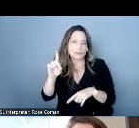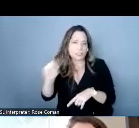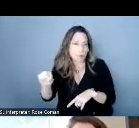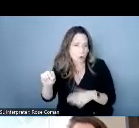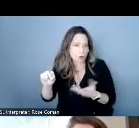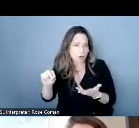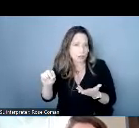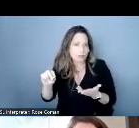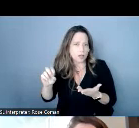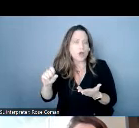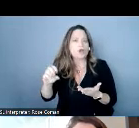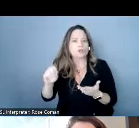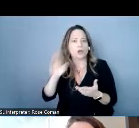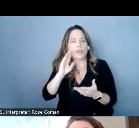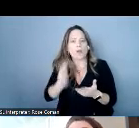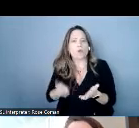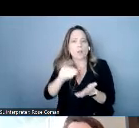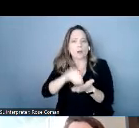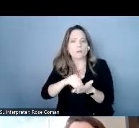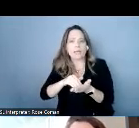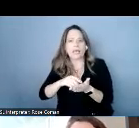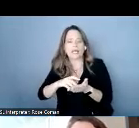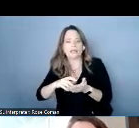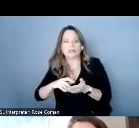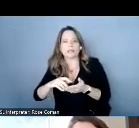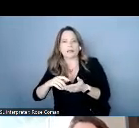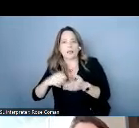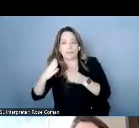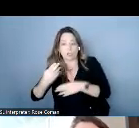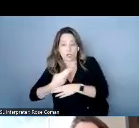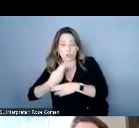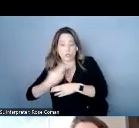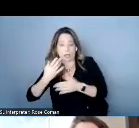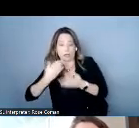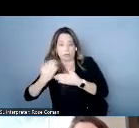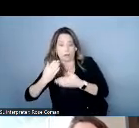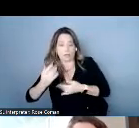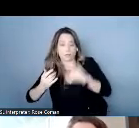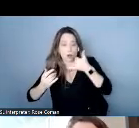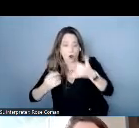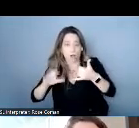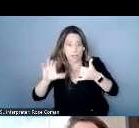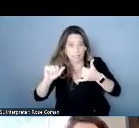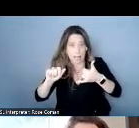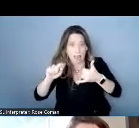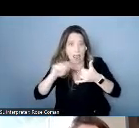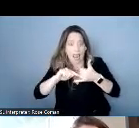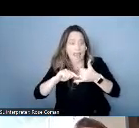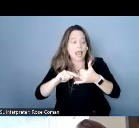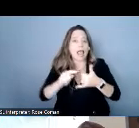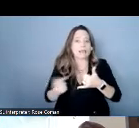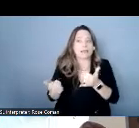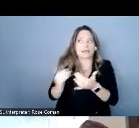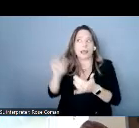individual being called the party on the other line what the individual is saying and they relay the conversation back and forth